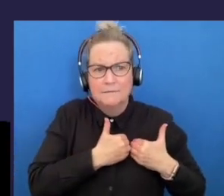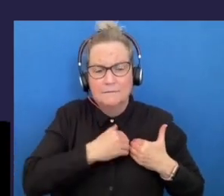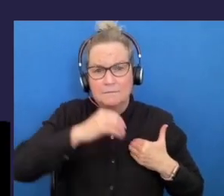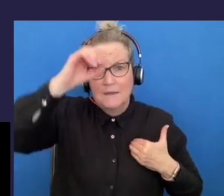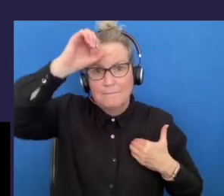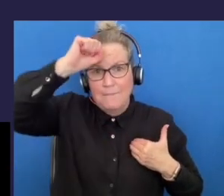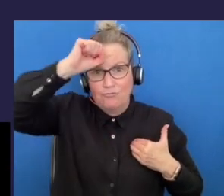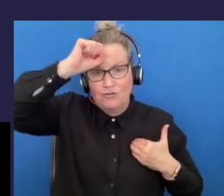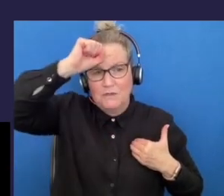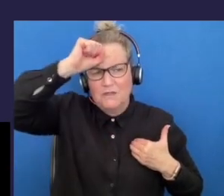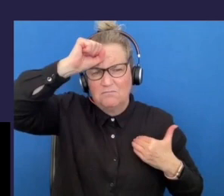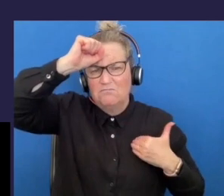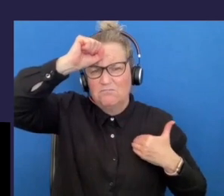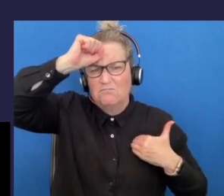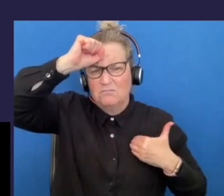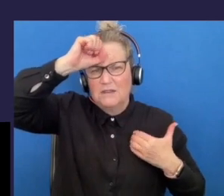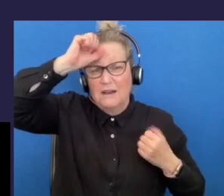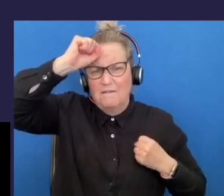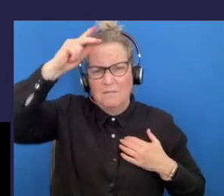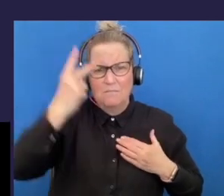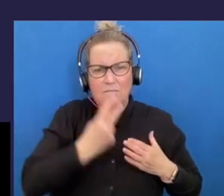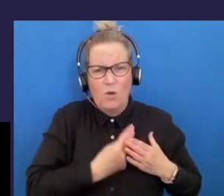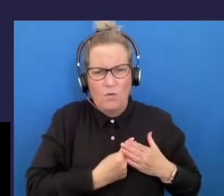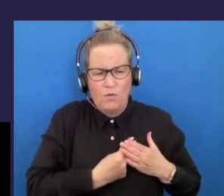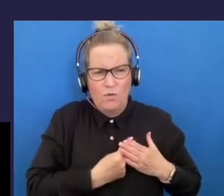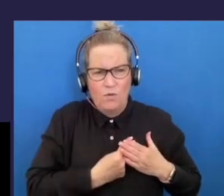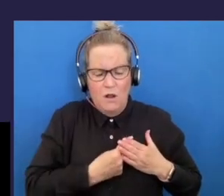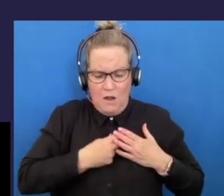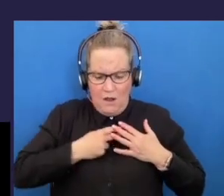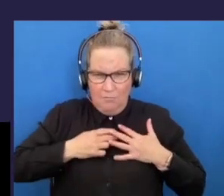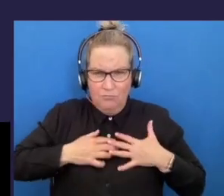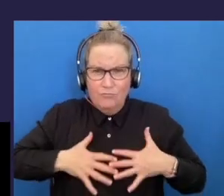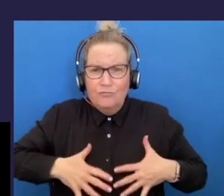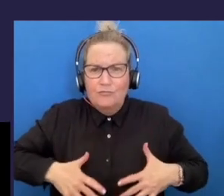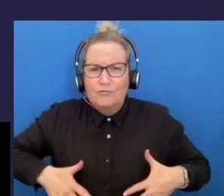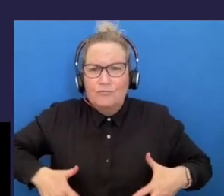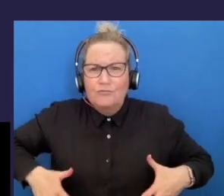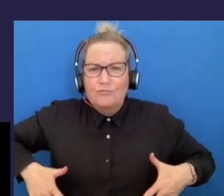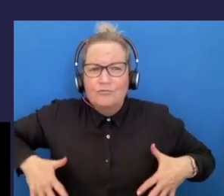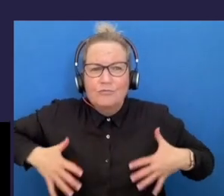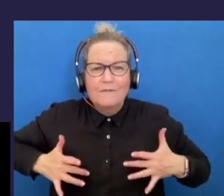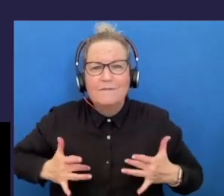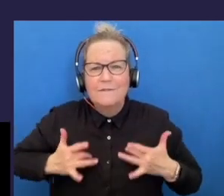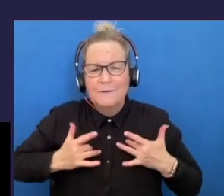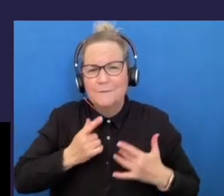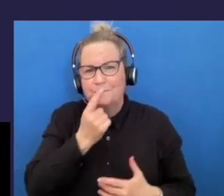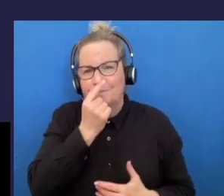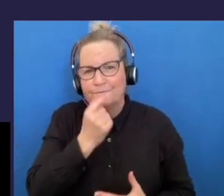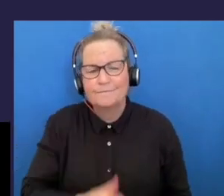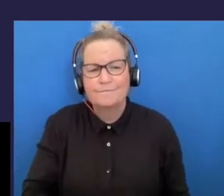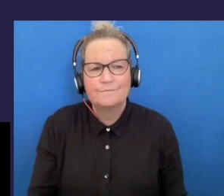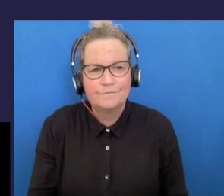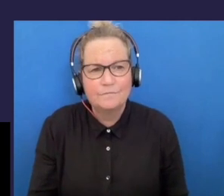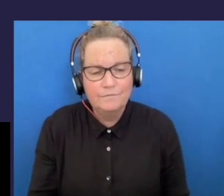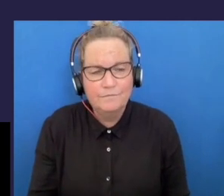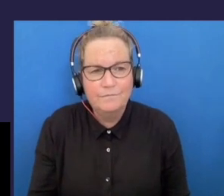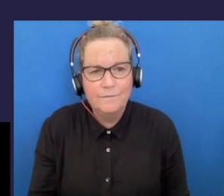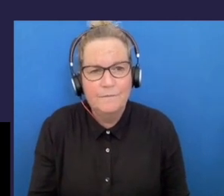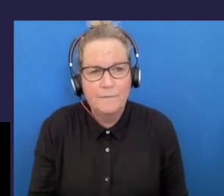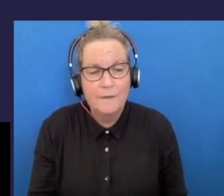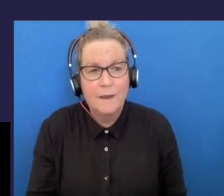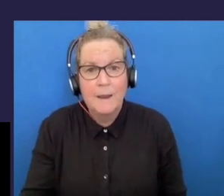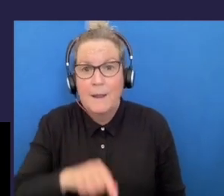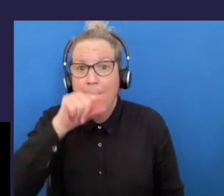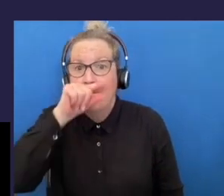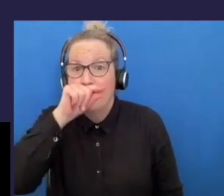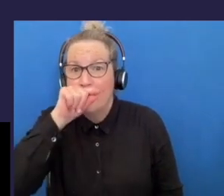heart and then sometimes running through the root system of our body our veins so bird and fish is has